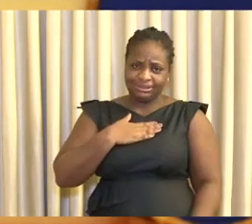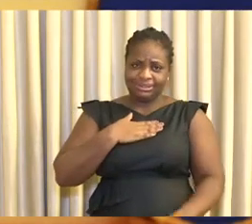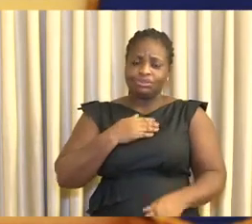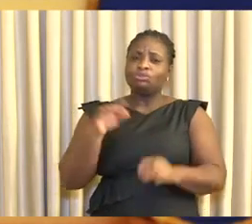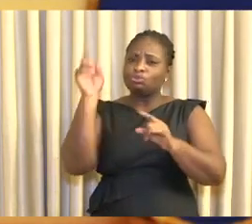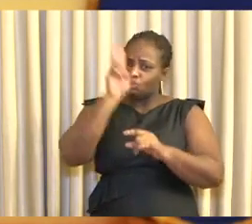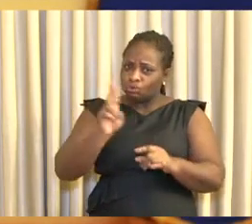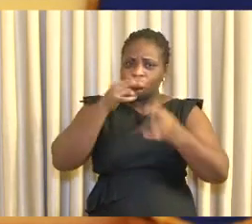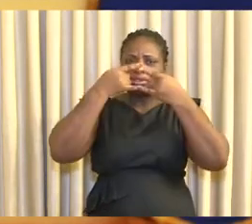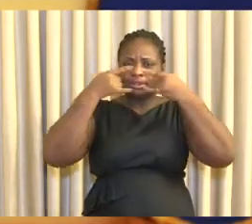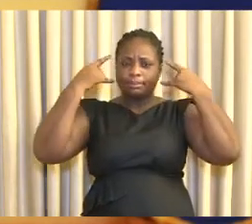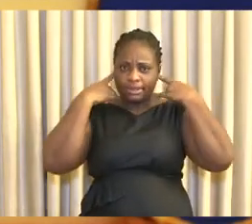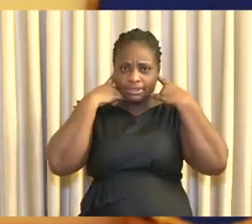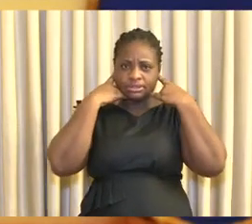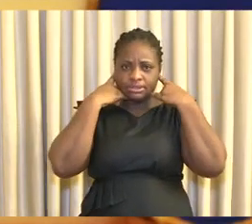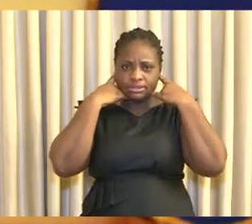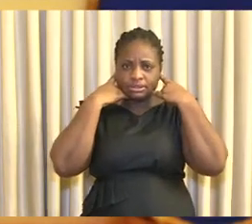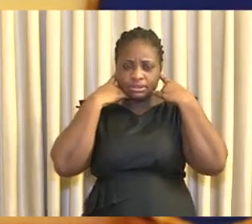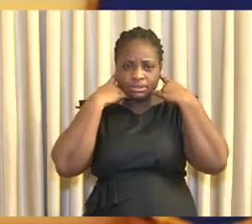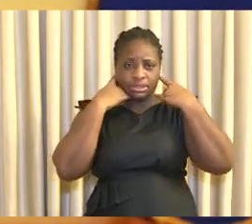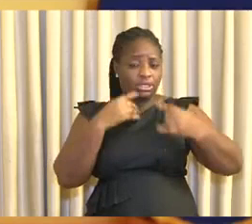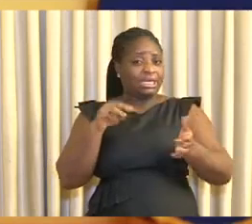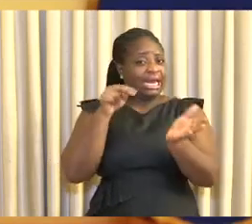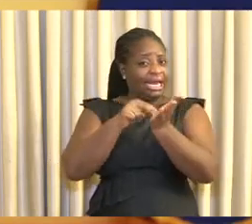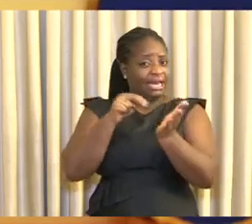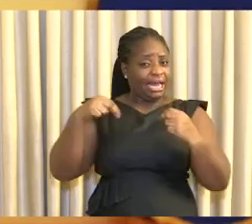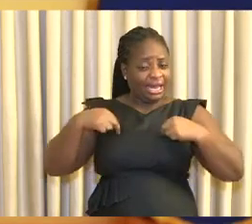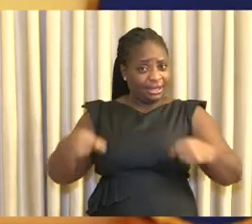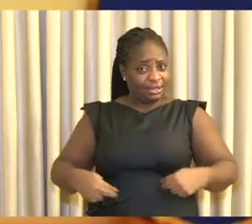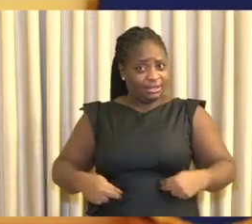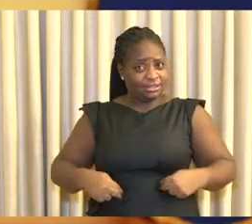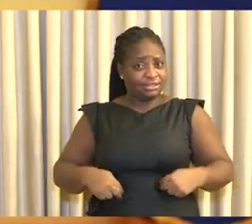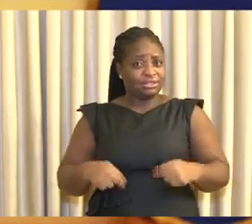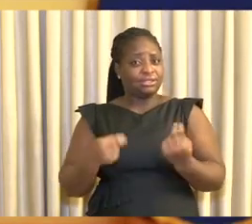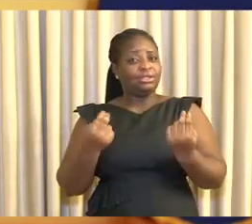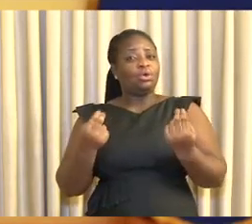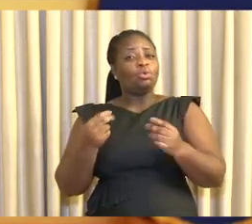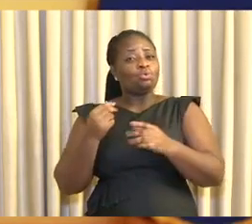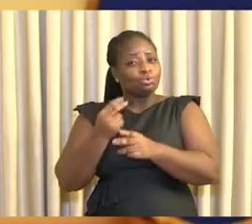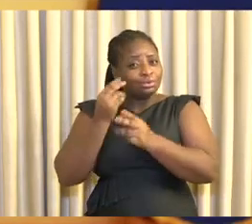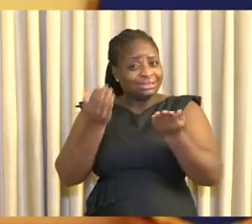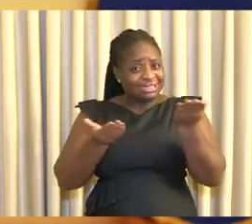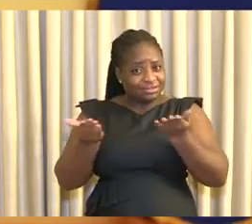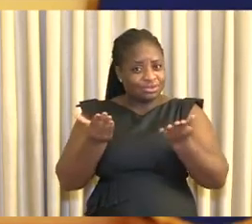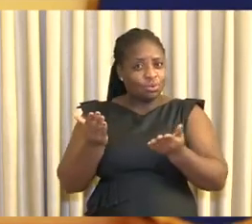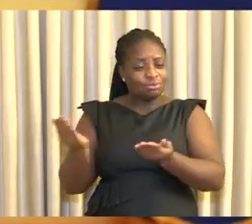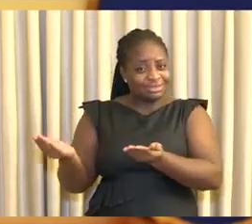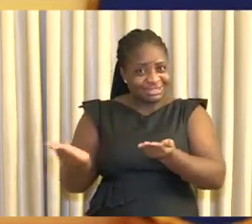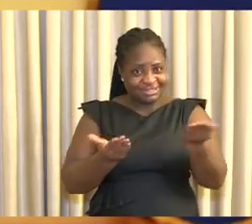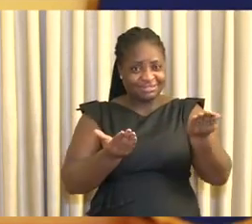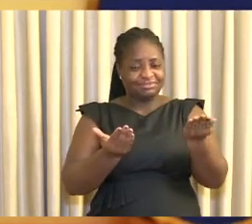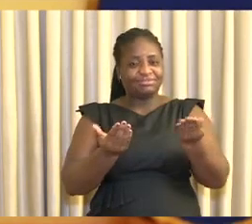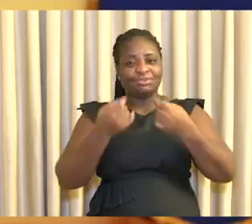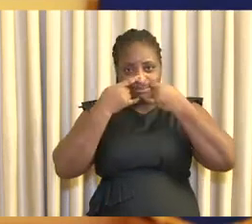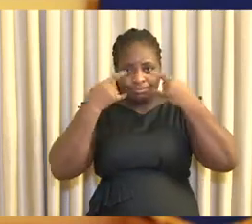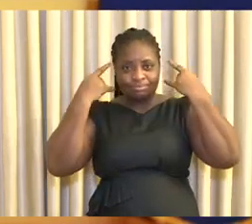use a mask. The Ministry of Health will very soon issue guidelines on face masks for public